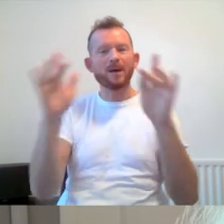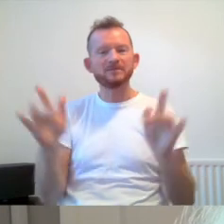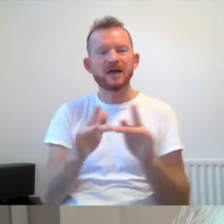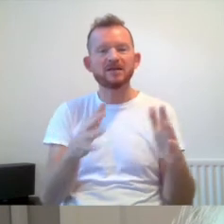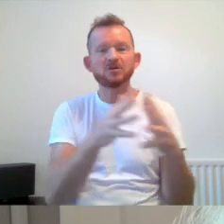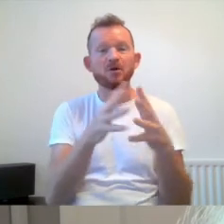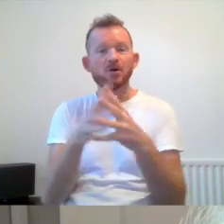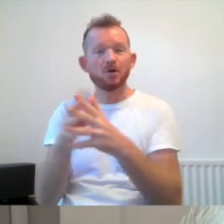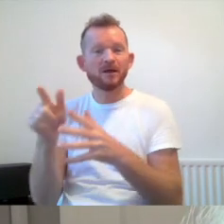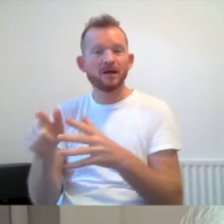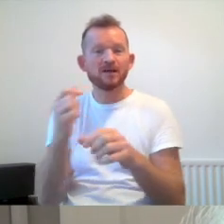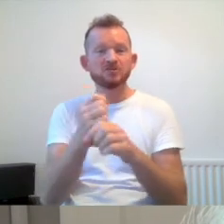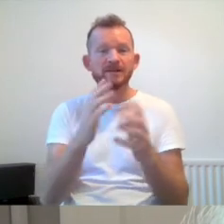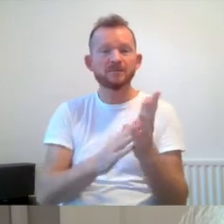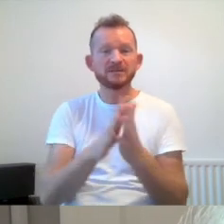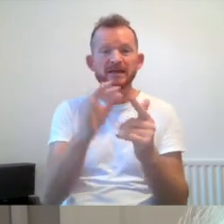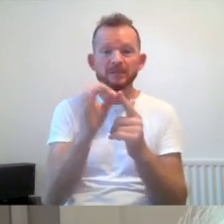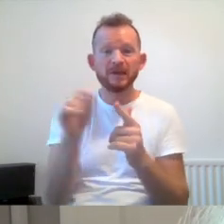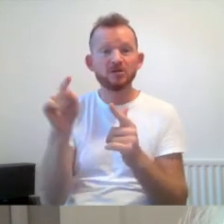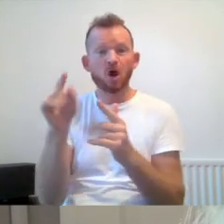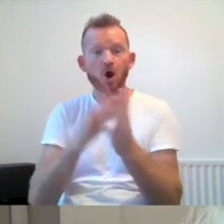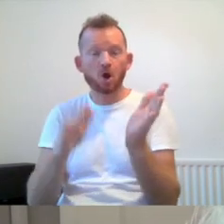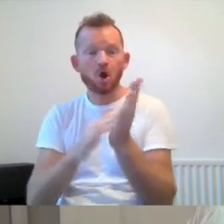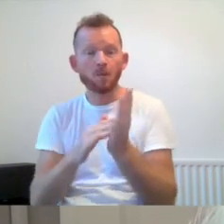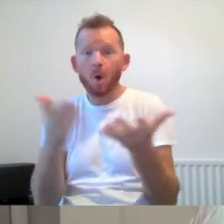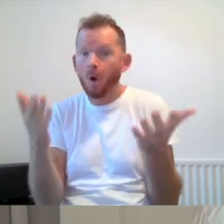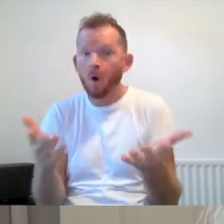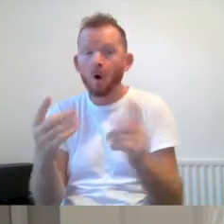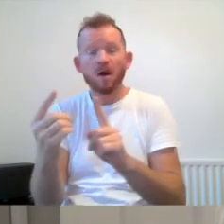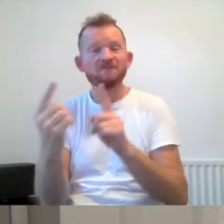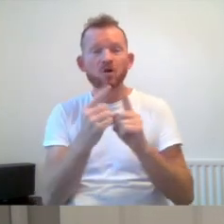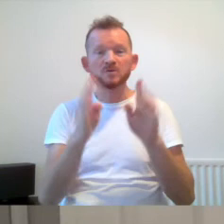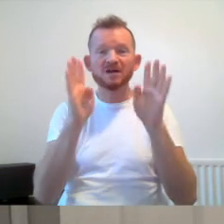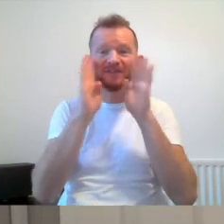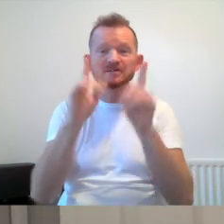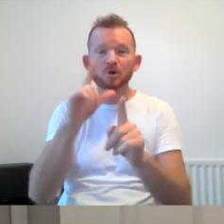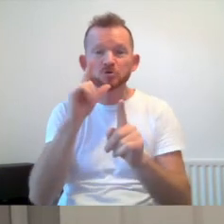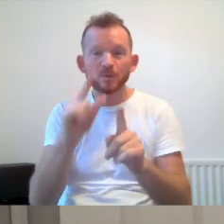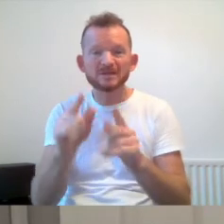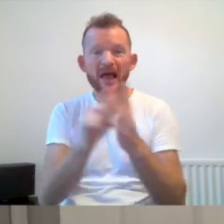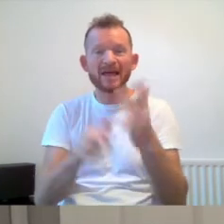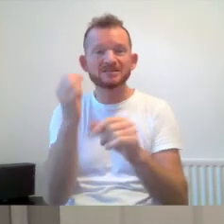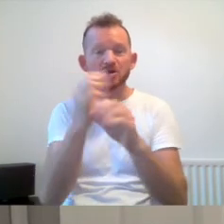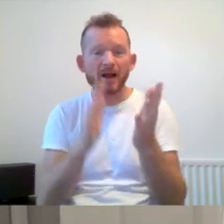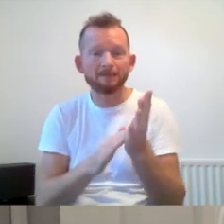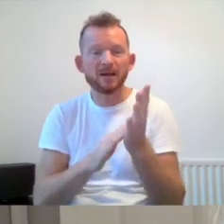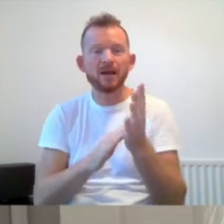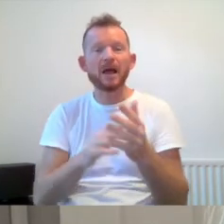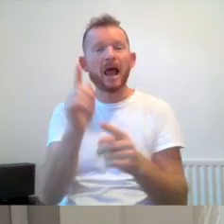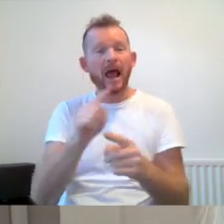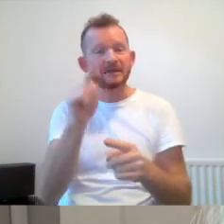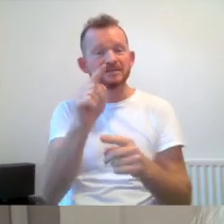.gmcdp.com. Or you could follow us on Facebook, Twitter and Instagram by searching at